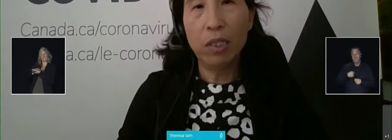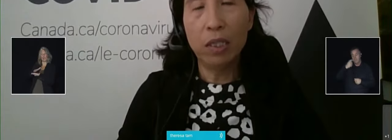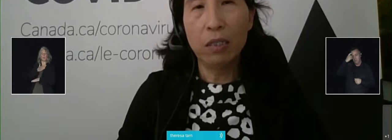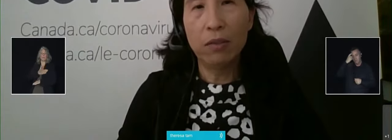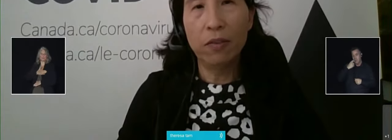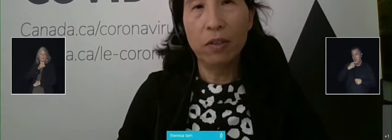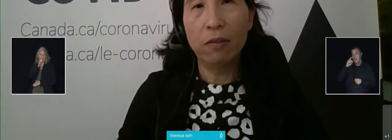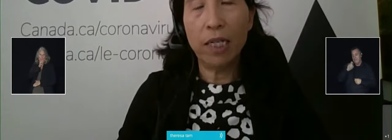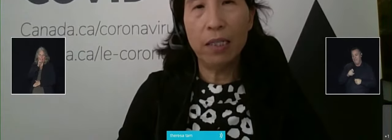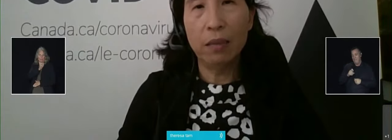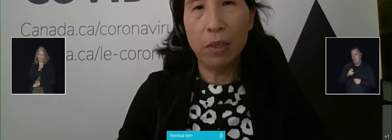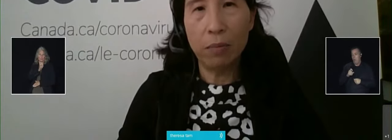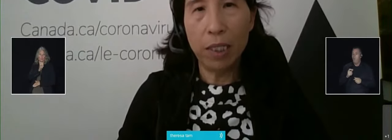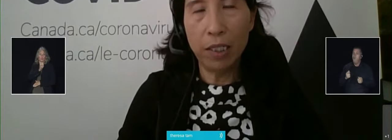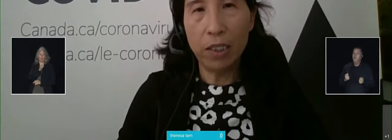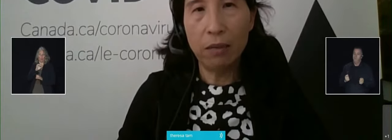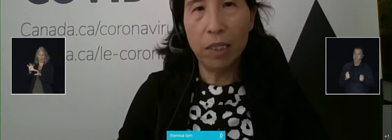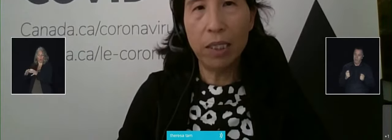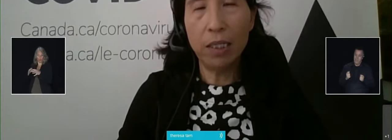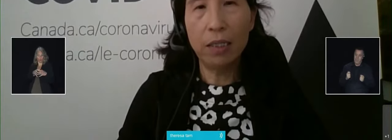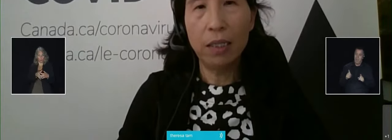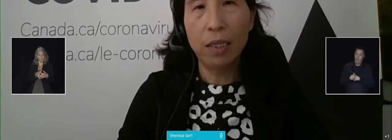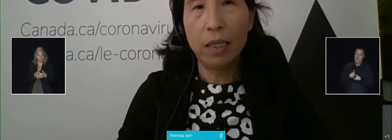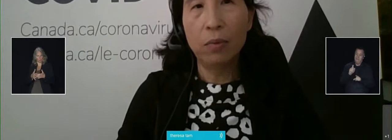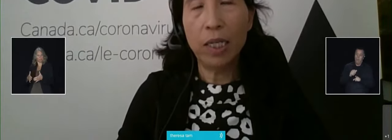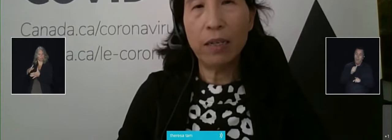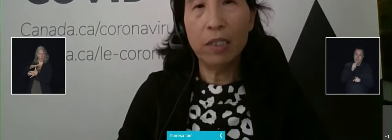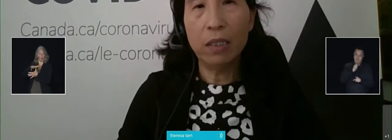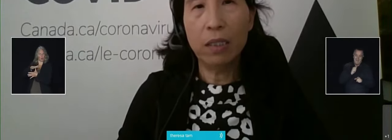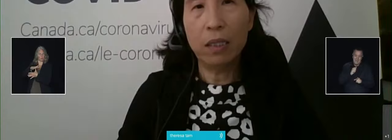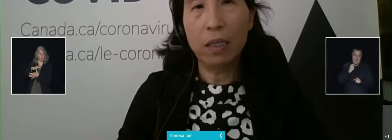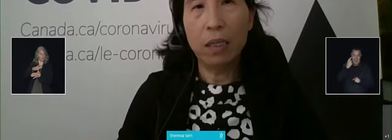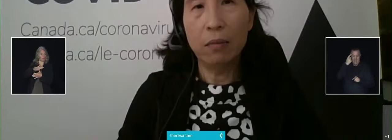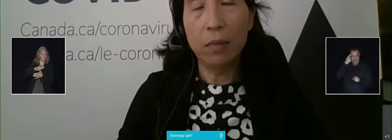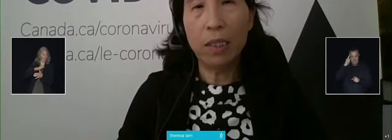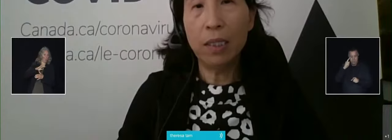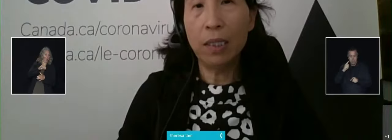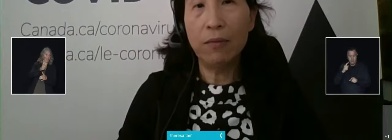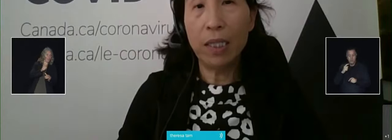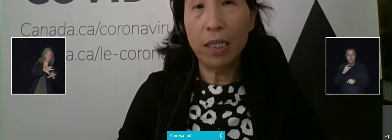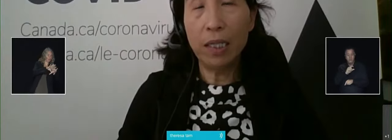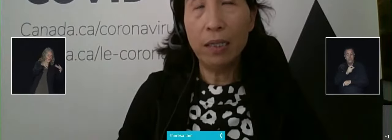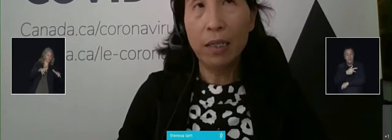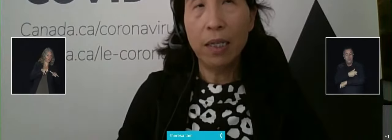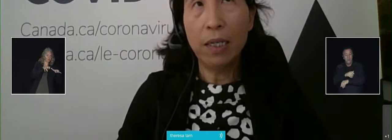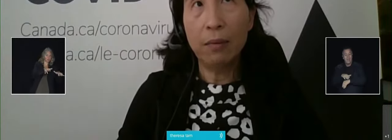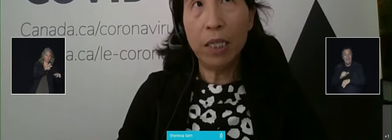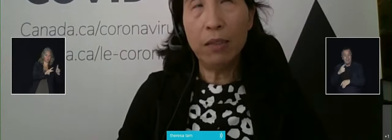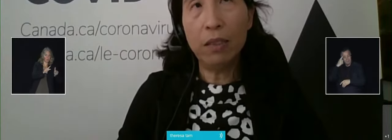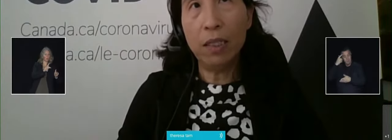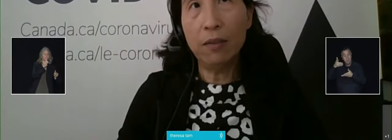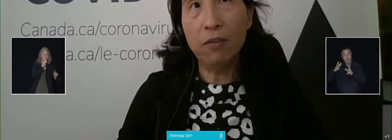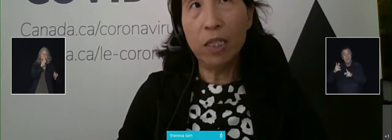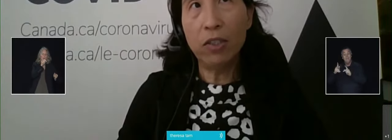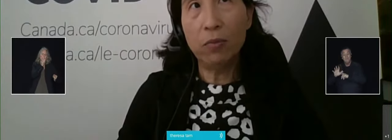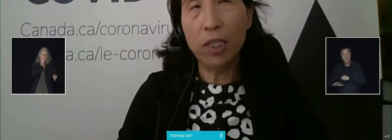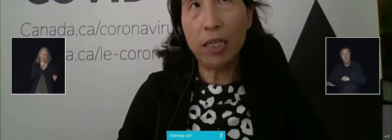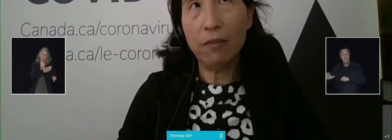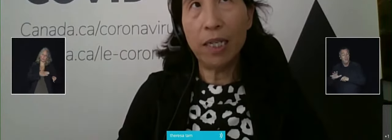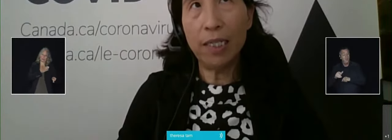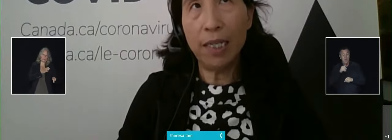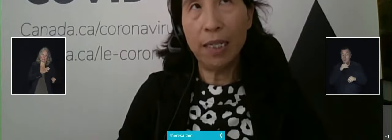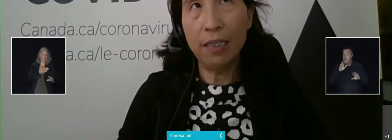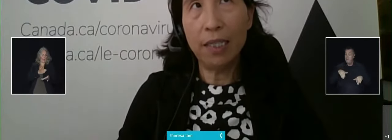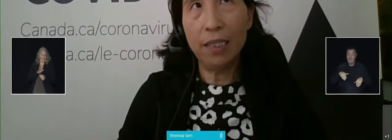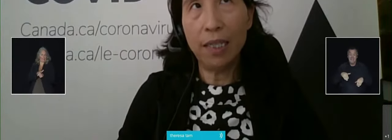a boost of those for the rest of the population because we haven't seen enough data. And based on the information